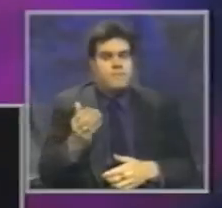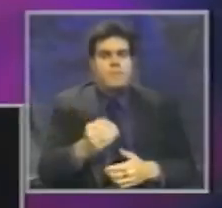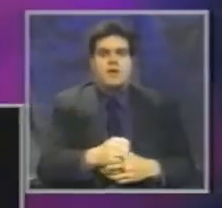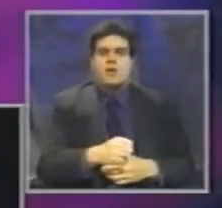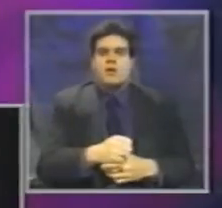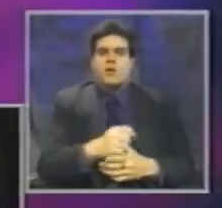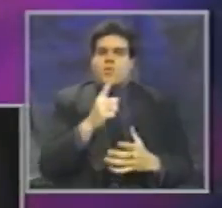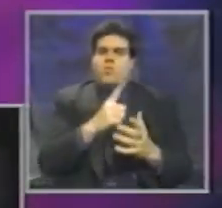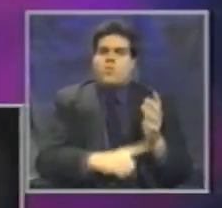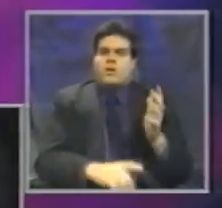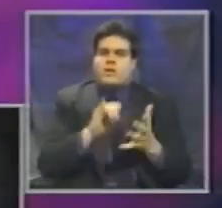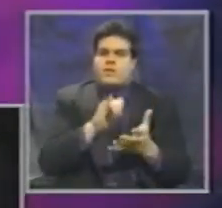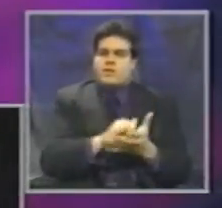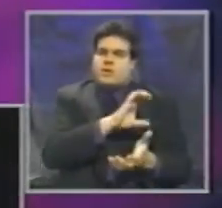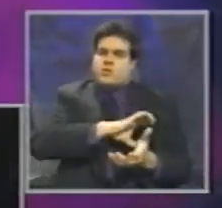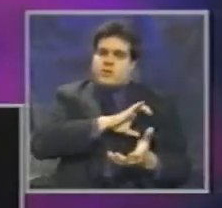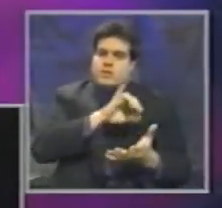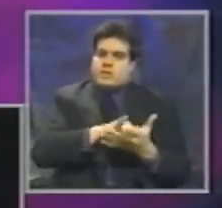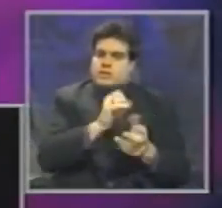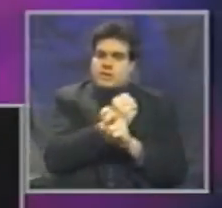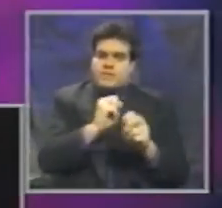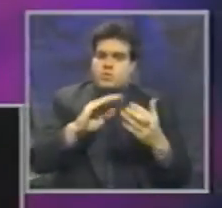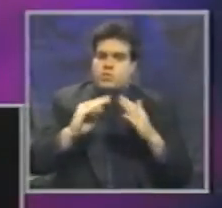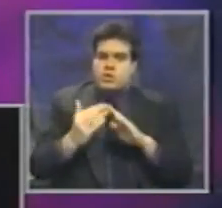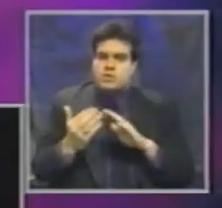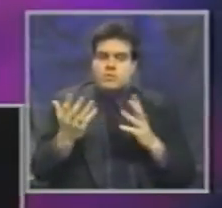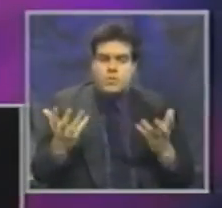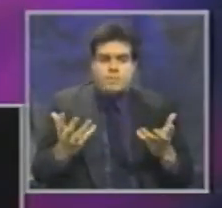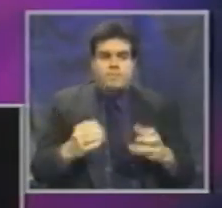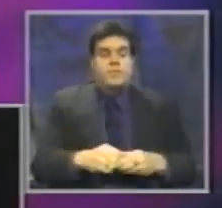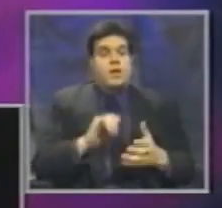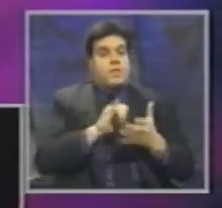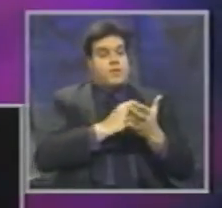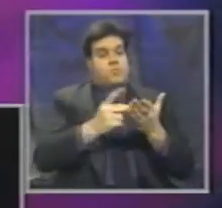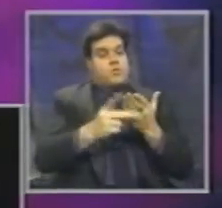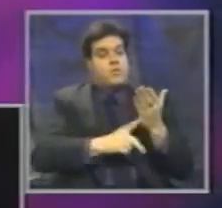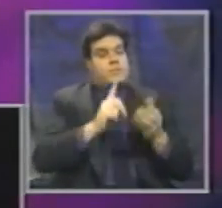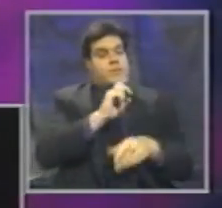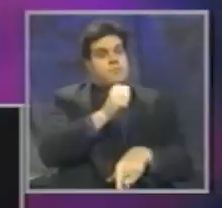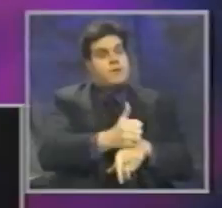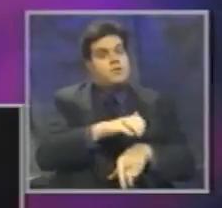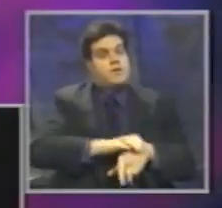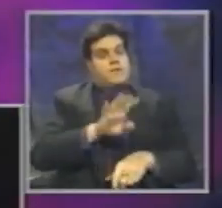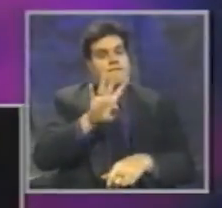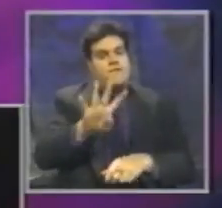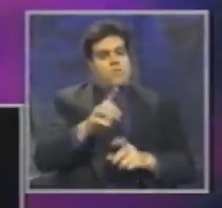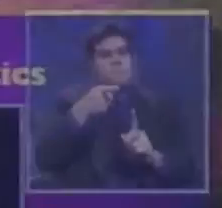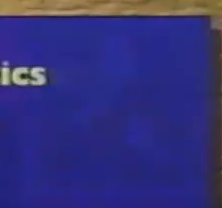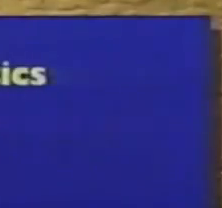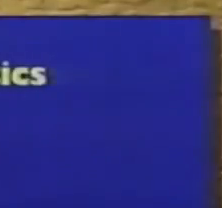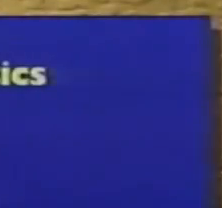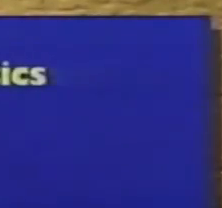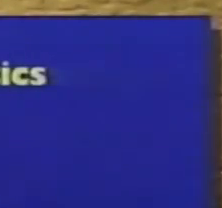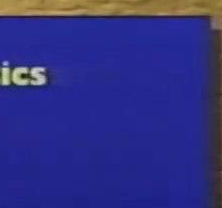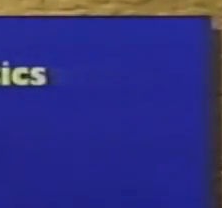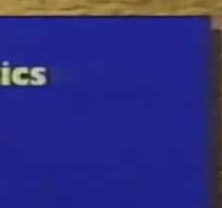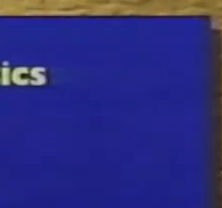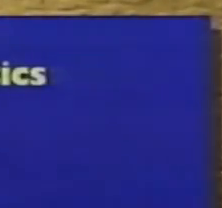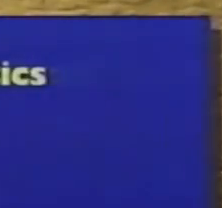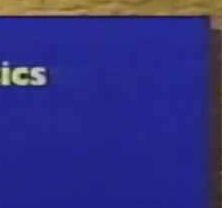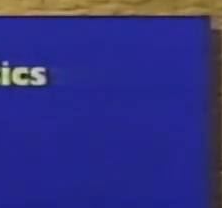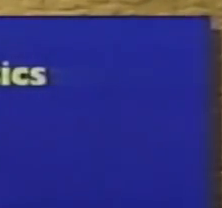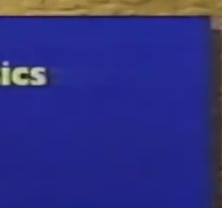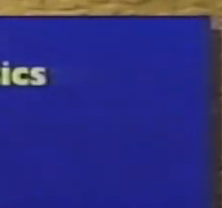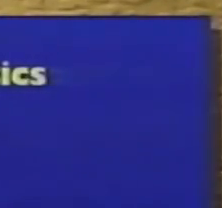are the defining characteristics of safe communities? Well, the program is based upon four main characteristics. Number one is data